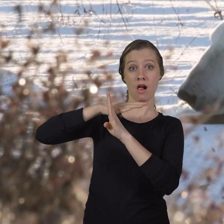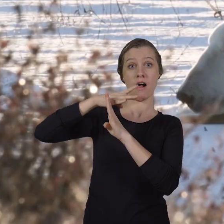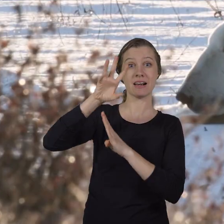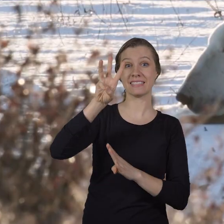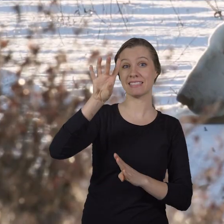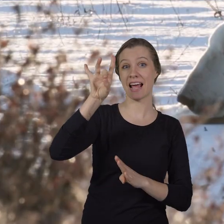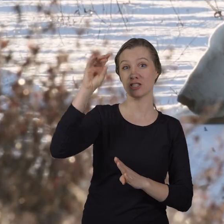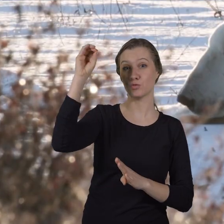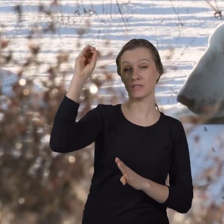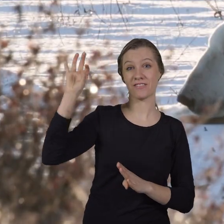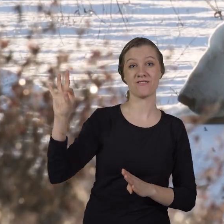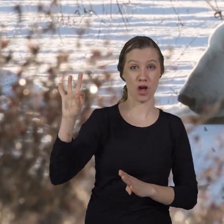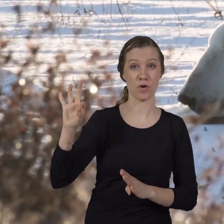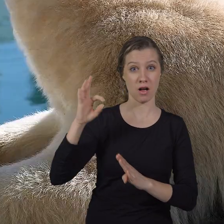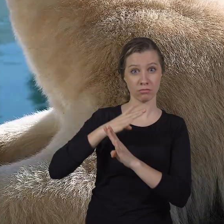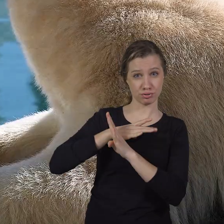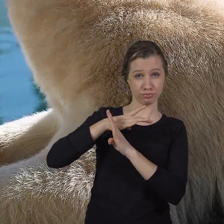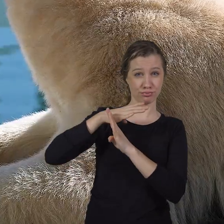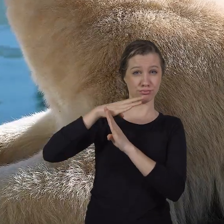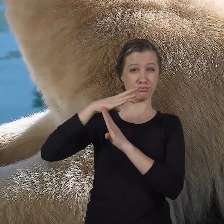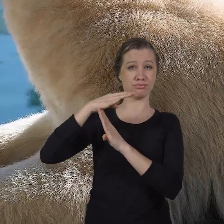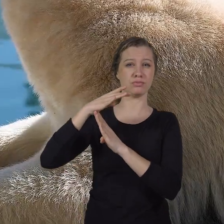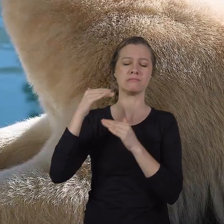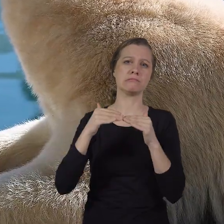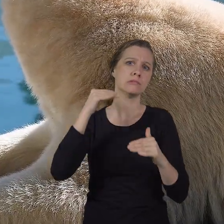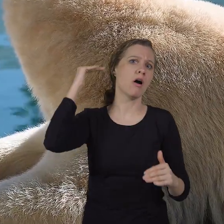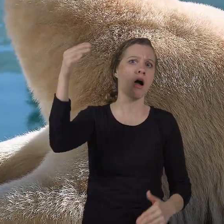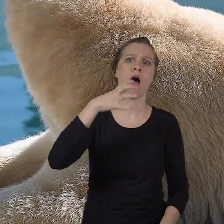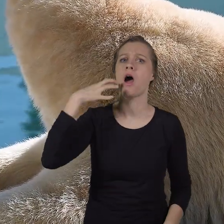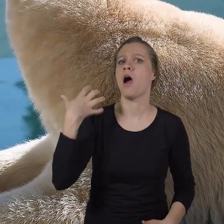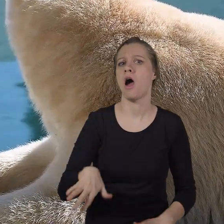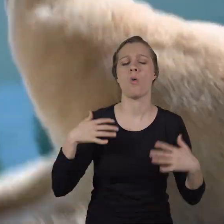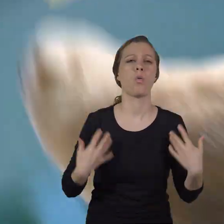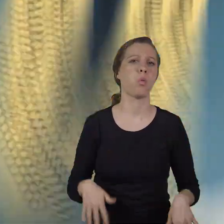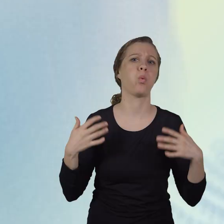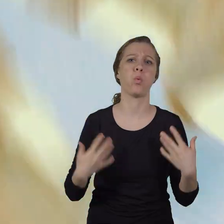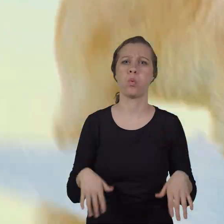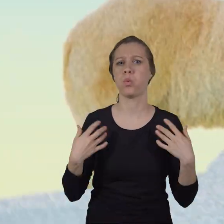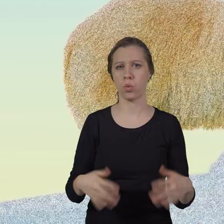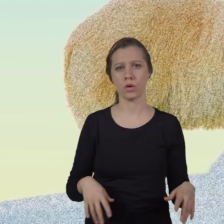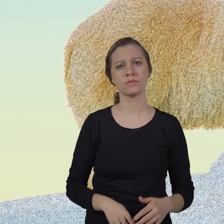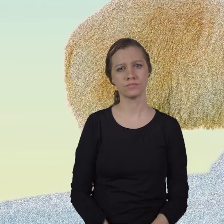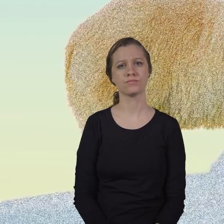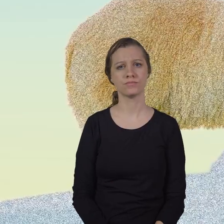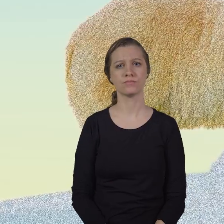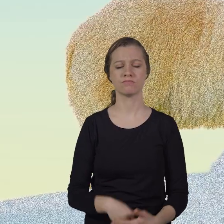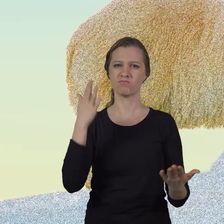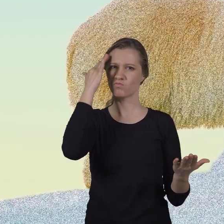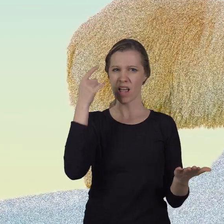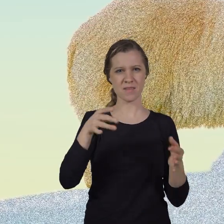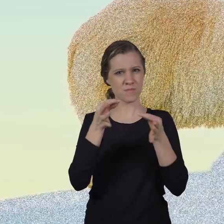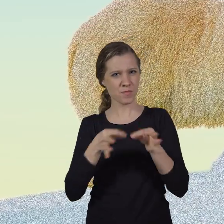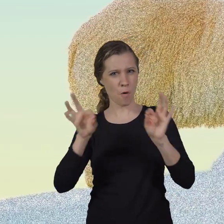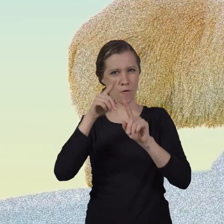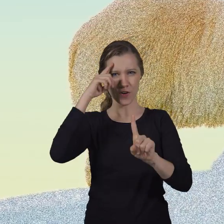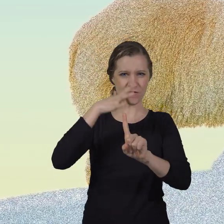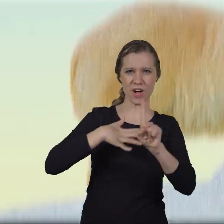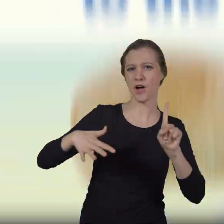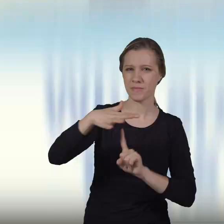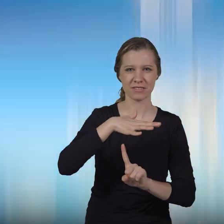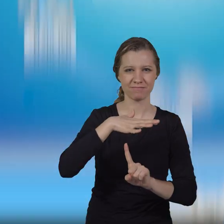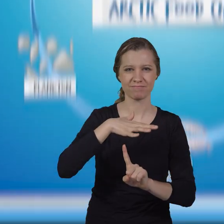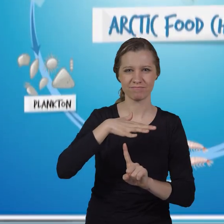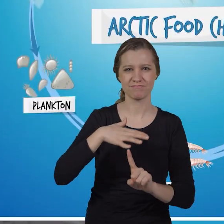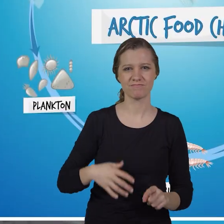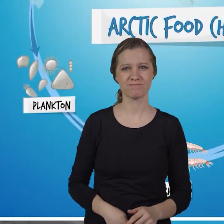to about 68 degrees Fahrenheit, it is way too hot for them. Why are they important to the environment?